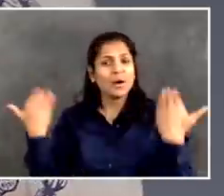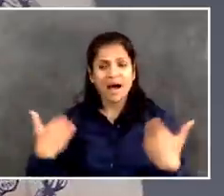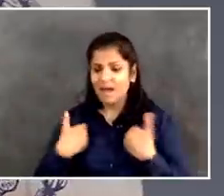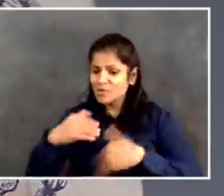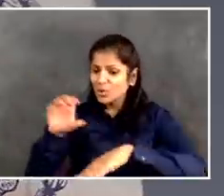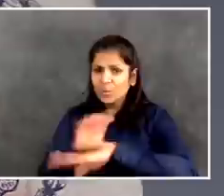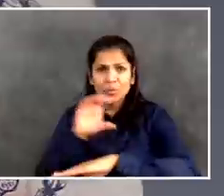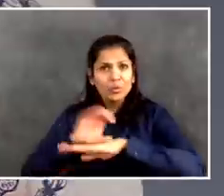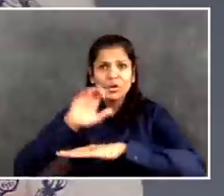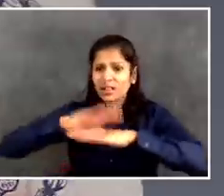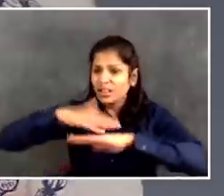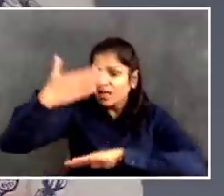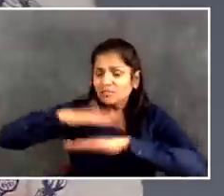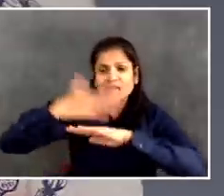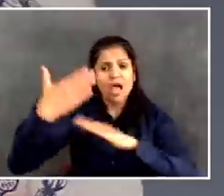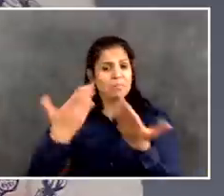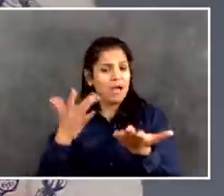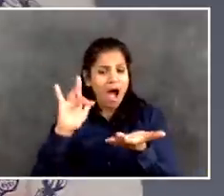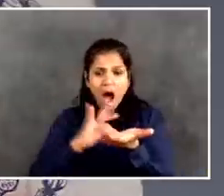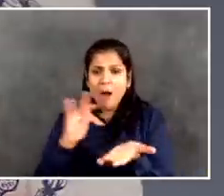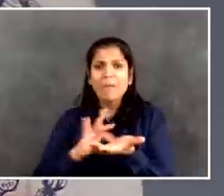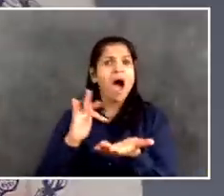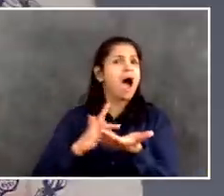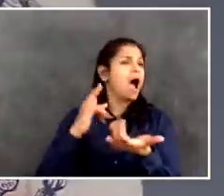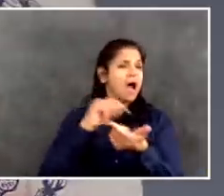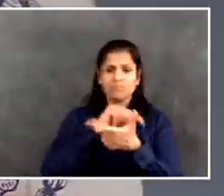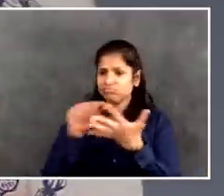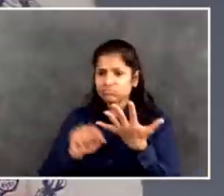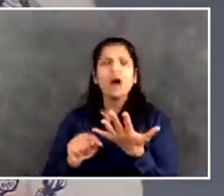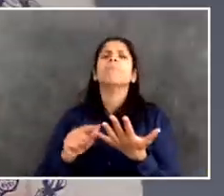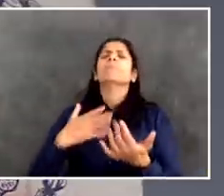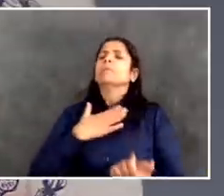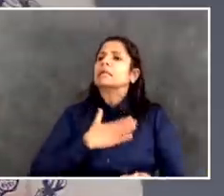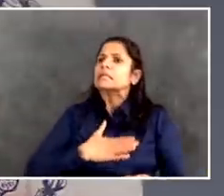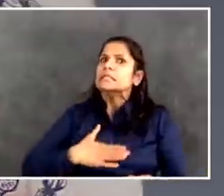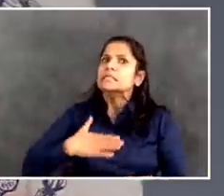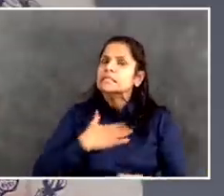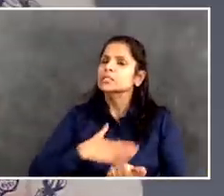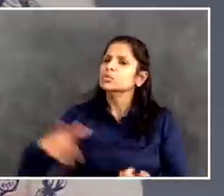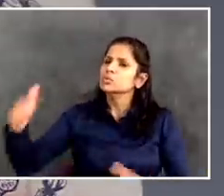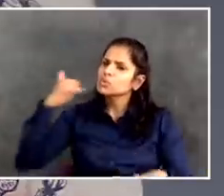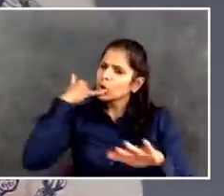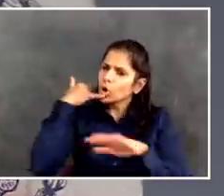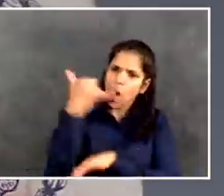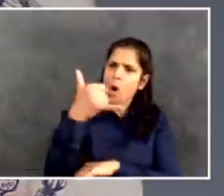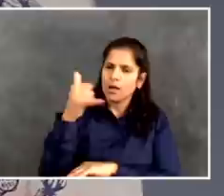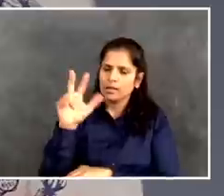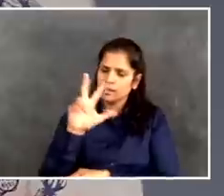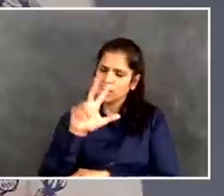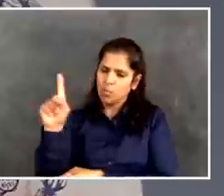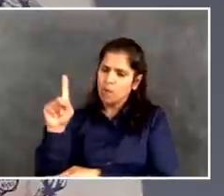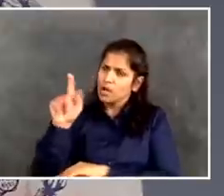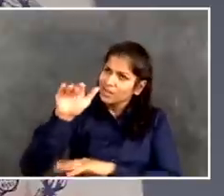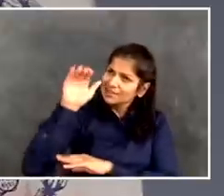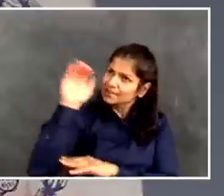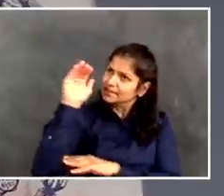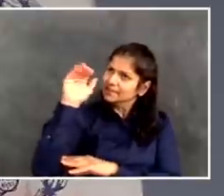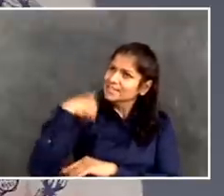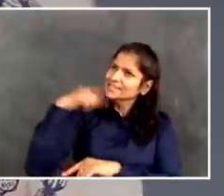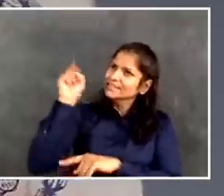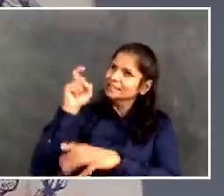or doesn't have internet service, call 311, let them know right away because we can add them to those deliveries